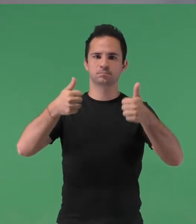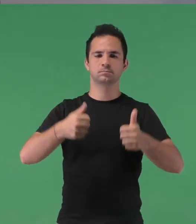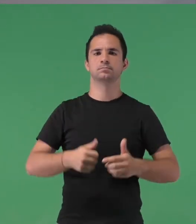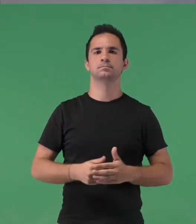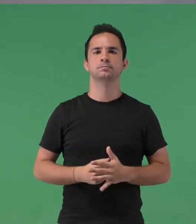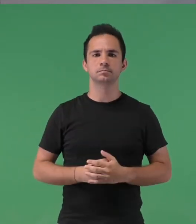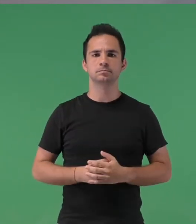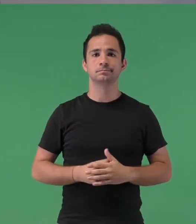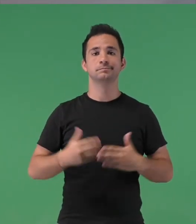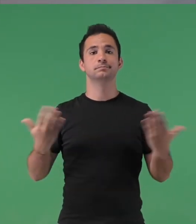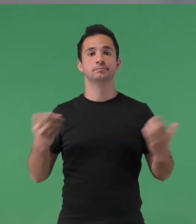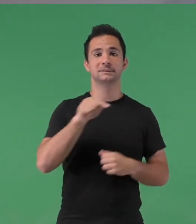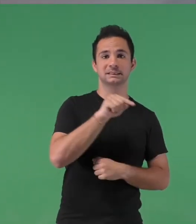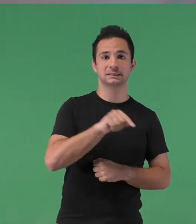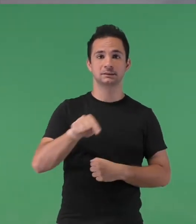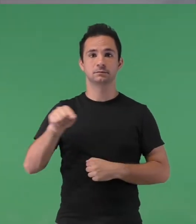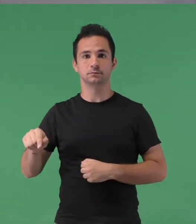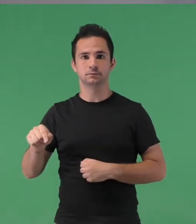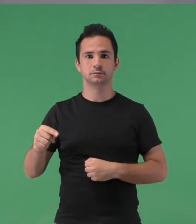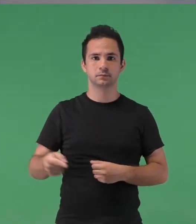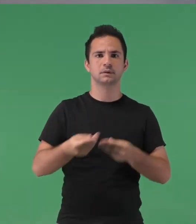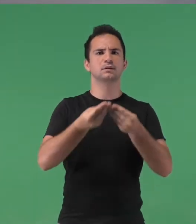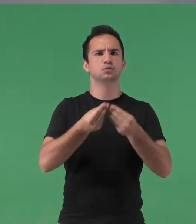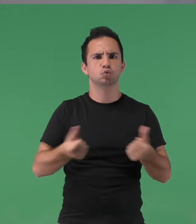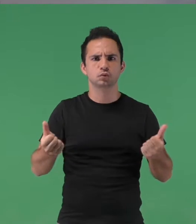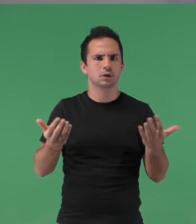empowerment projects. And fourth, labour integration initiatives.